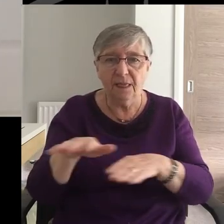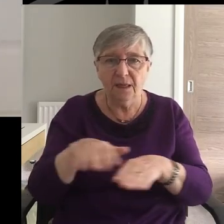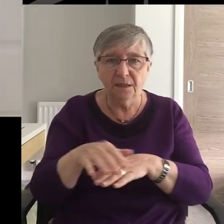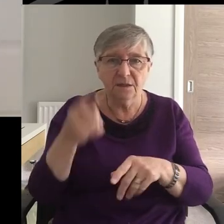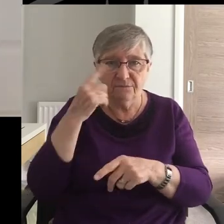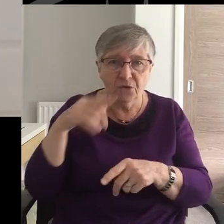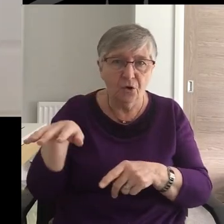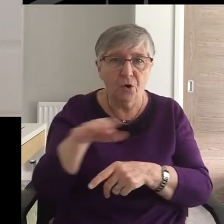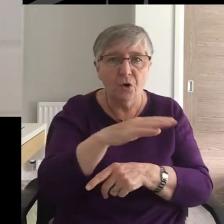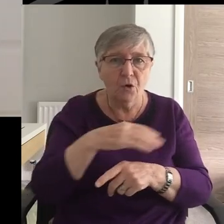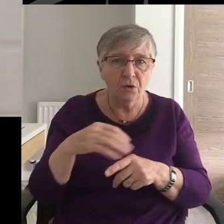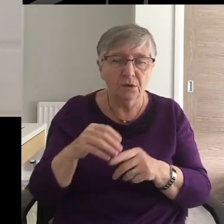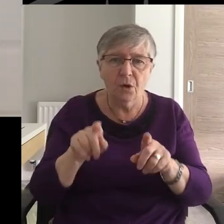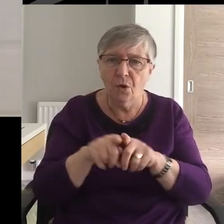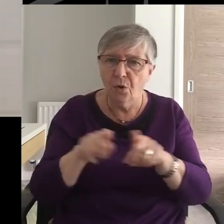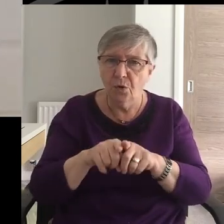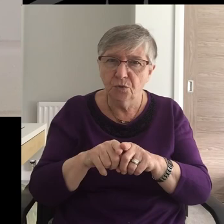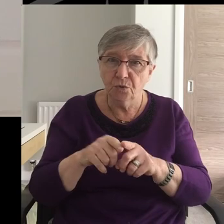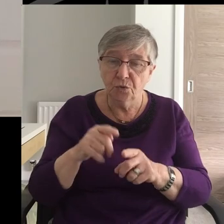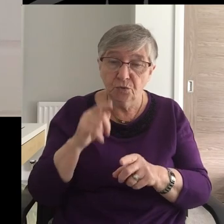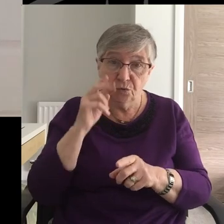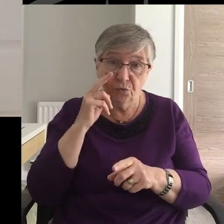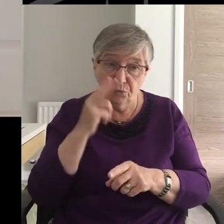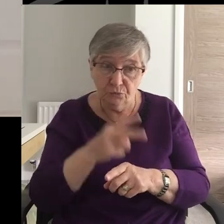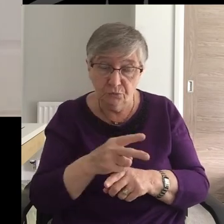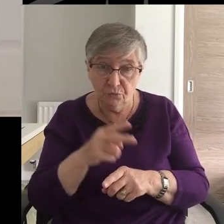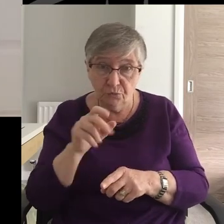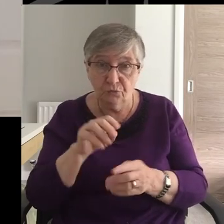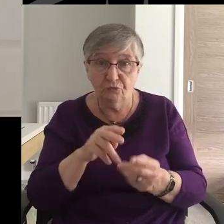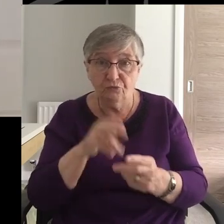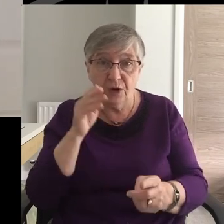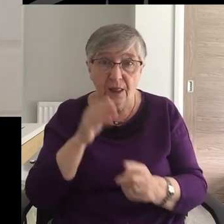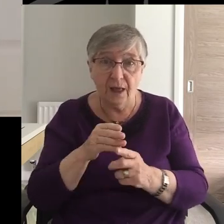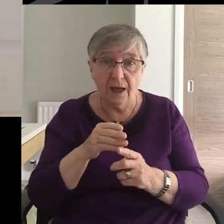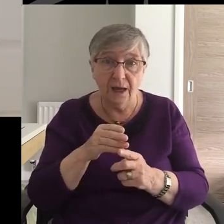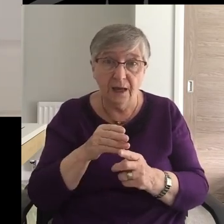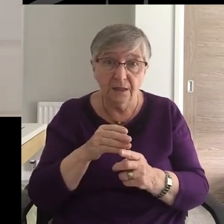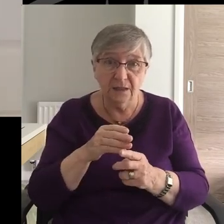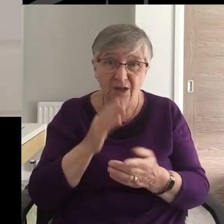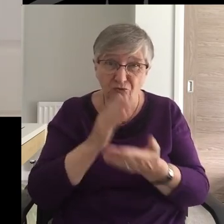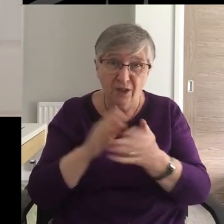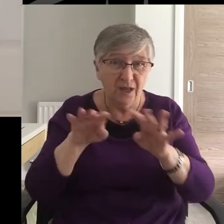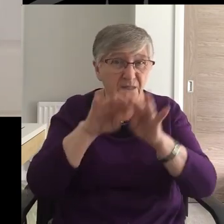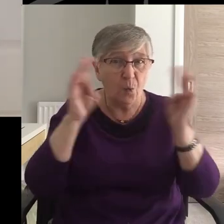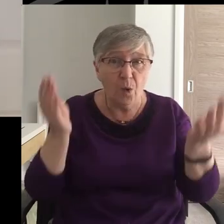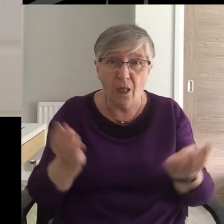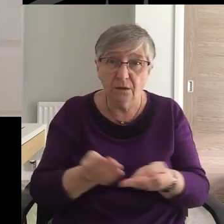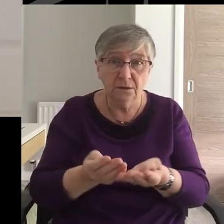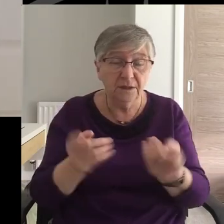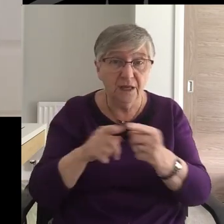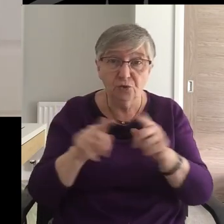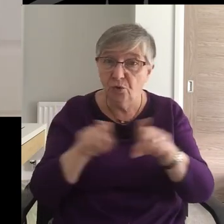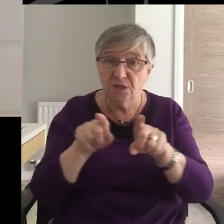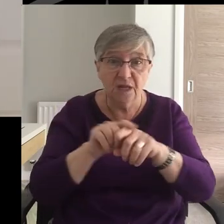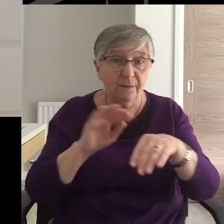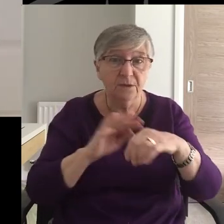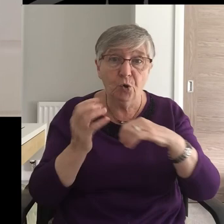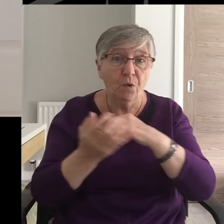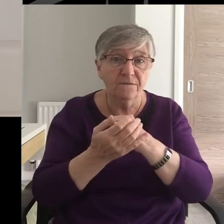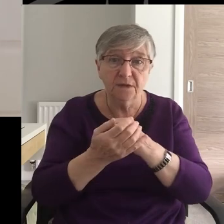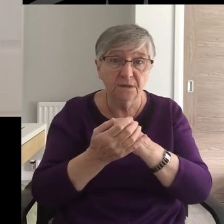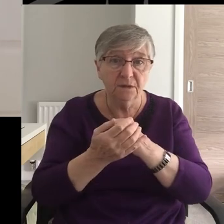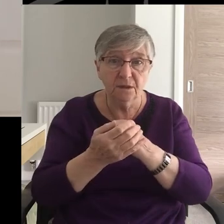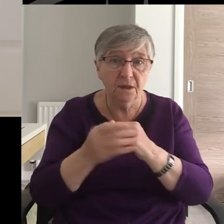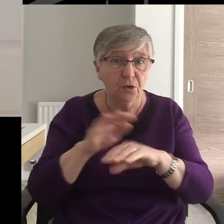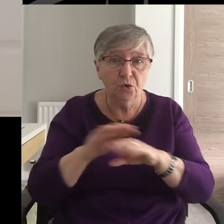But also to recognise that It really is a global issue The same as COVID And it's not just something